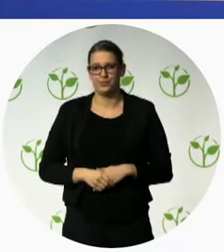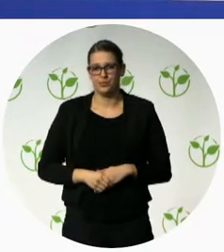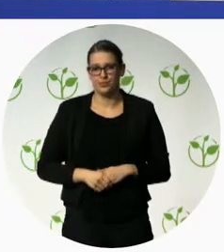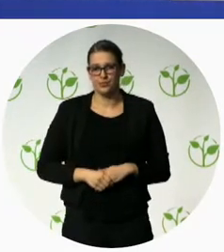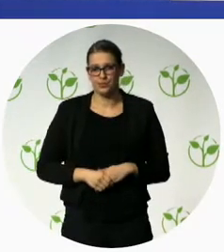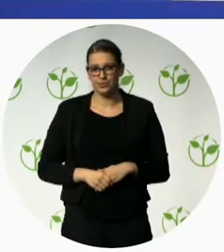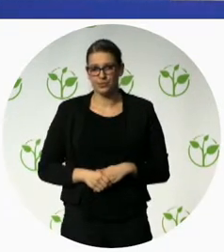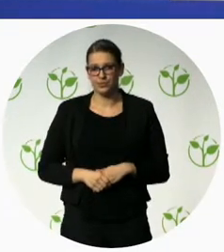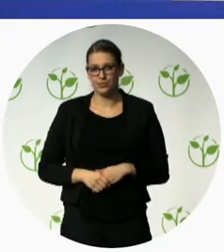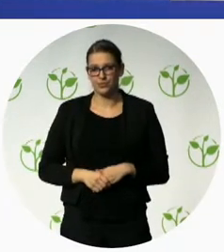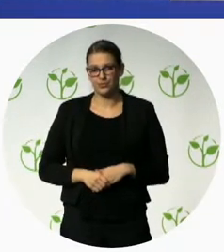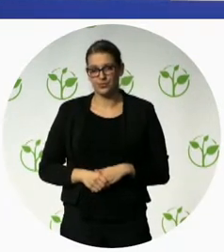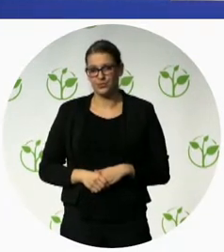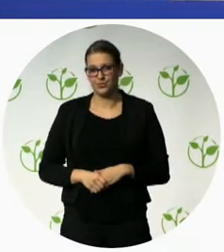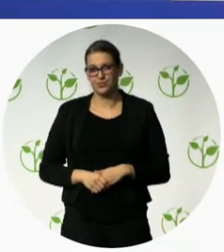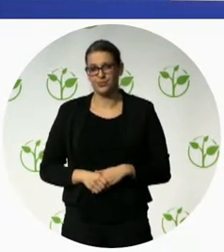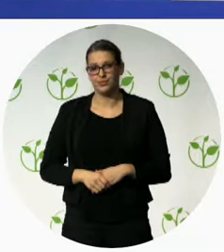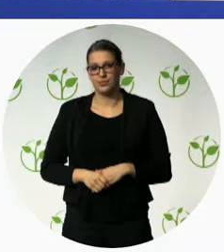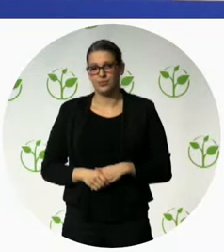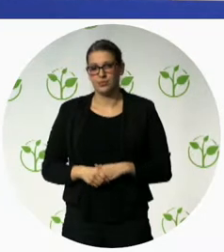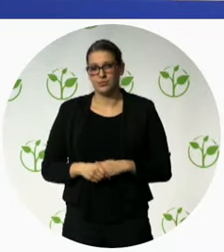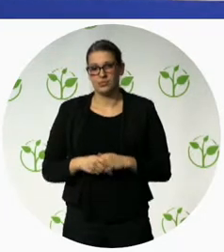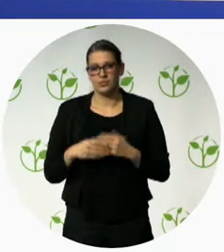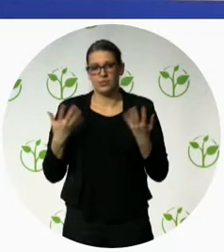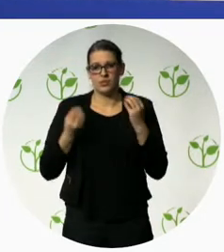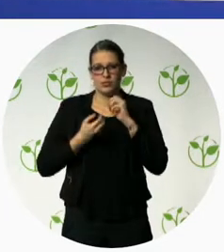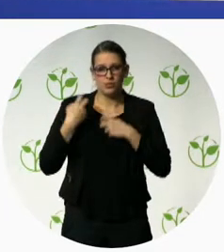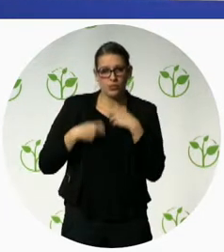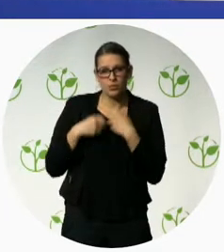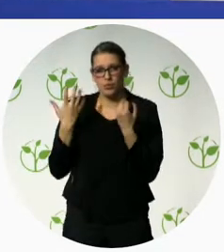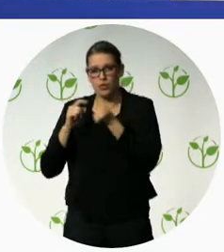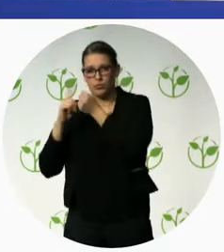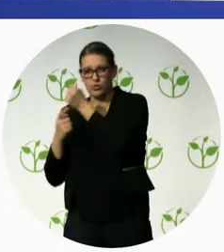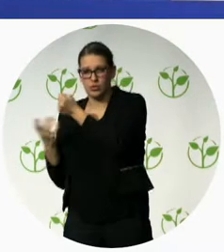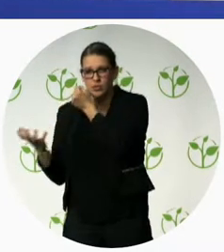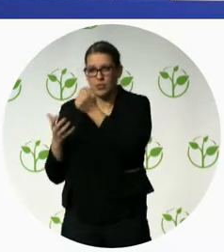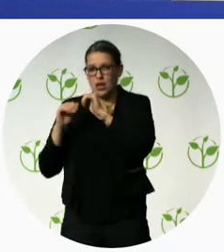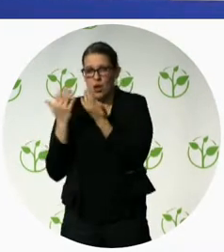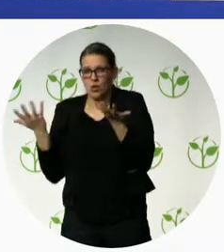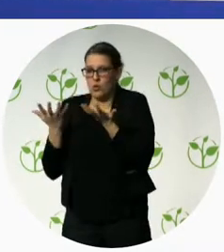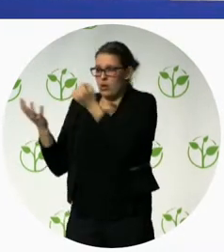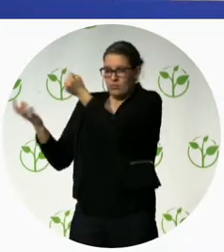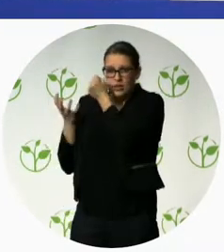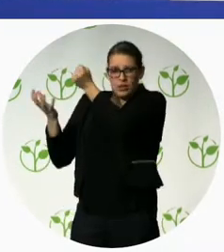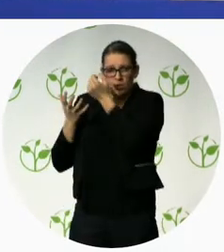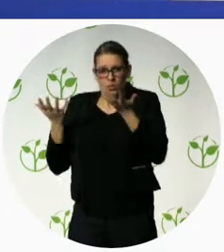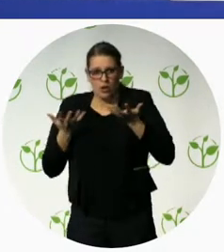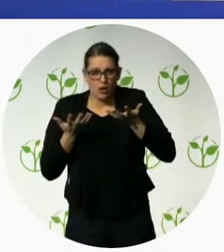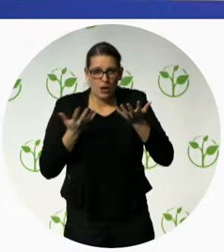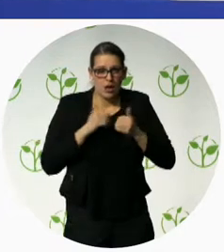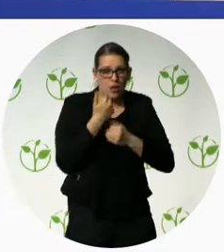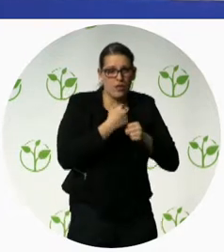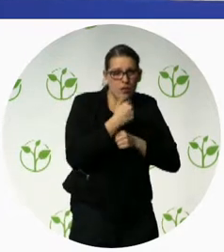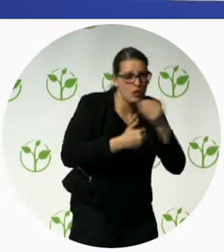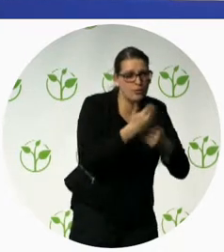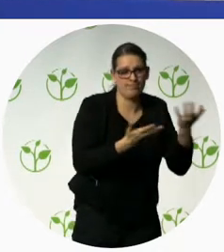there's no policy there is no budget and so no means for that there is national policy